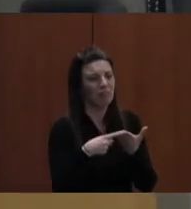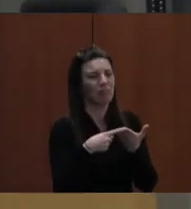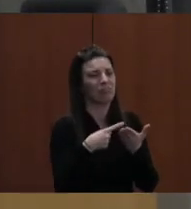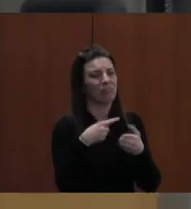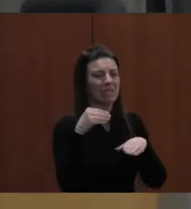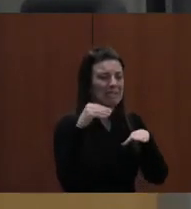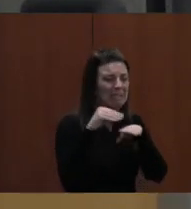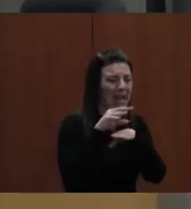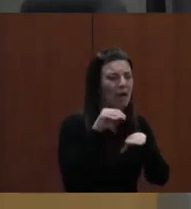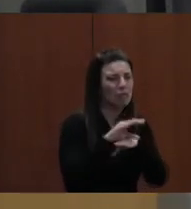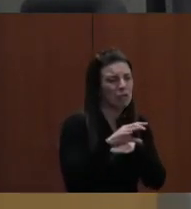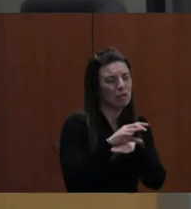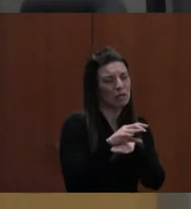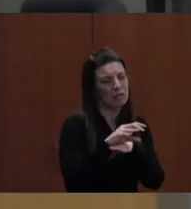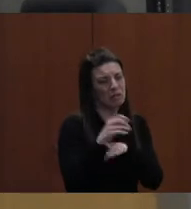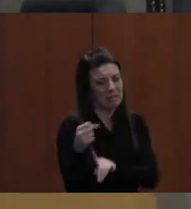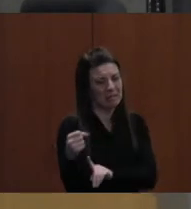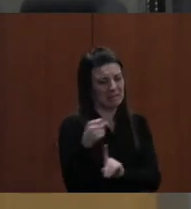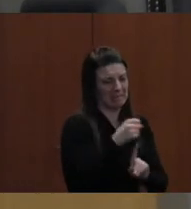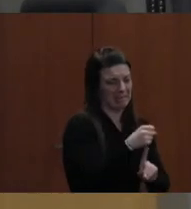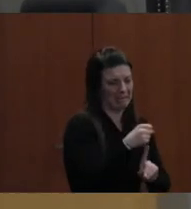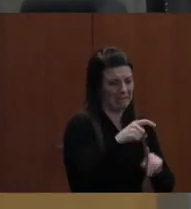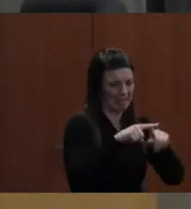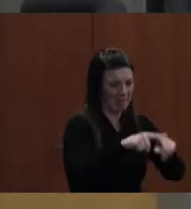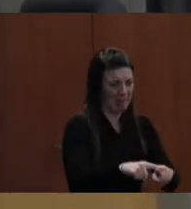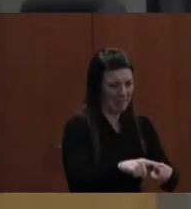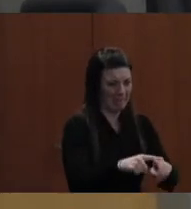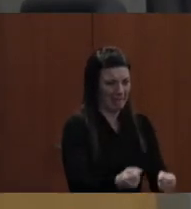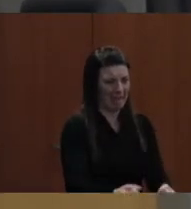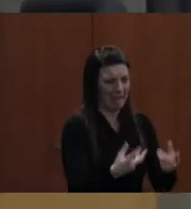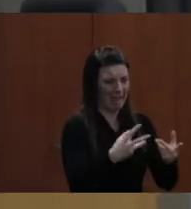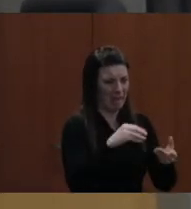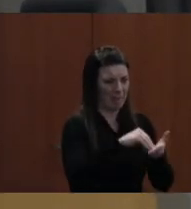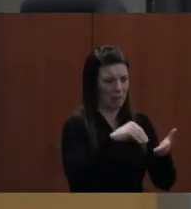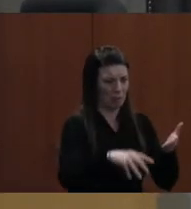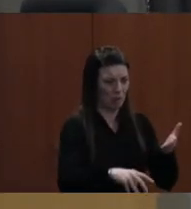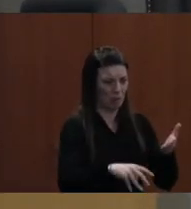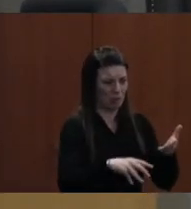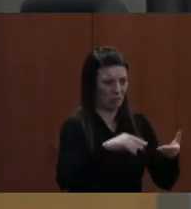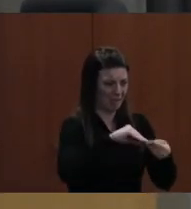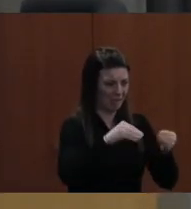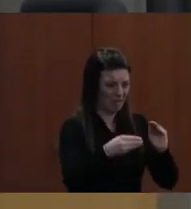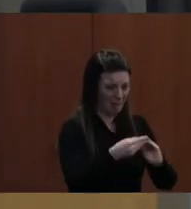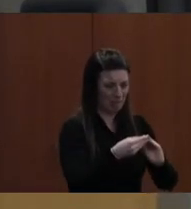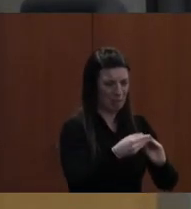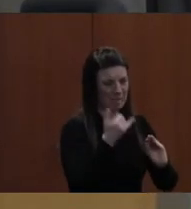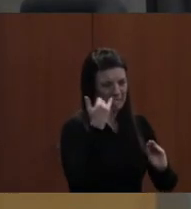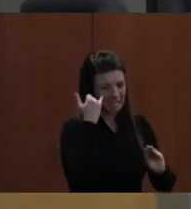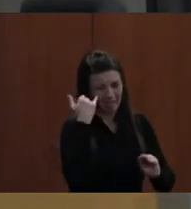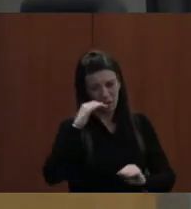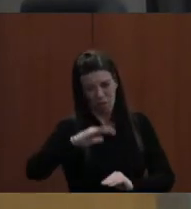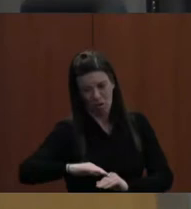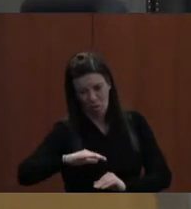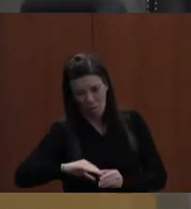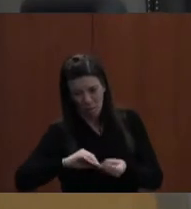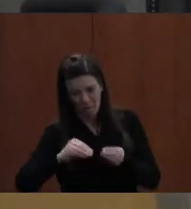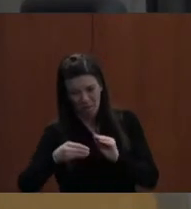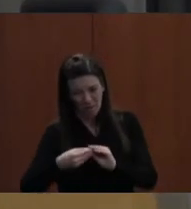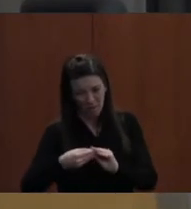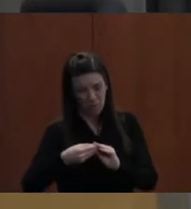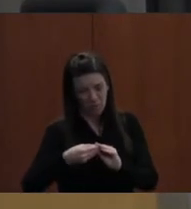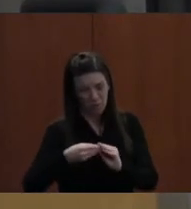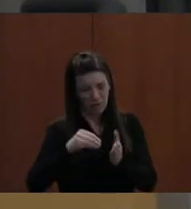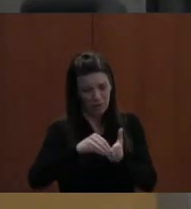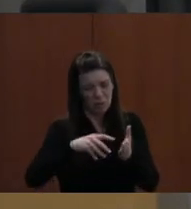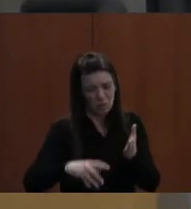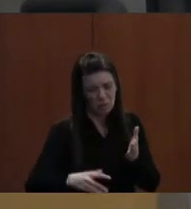based on the enrollment of a school. And a school with a very large or low enrollment doesn't necessarily require